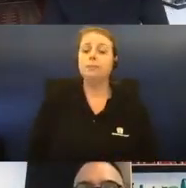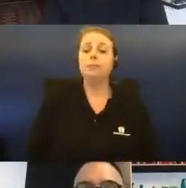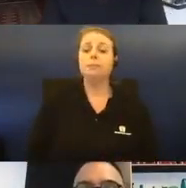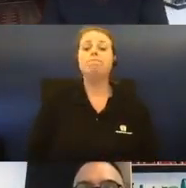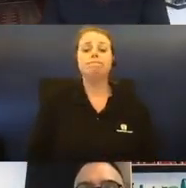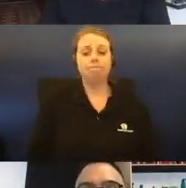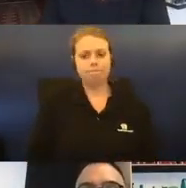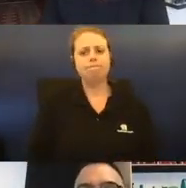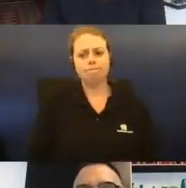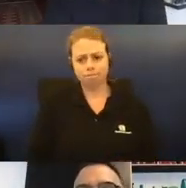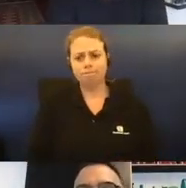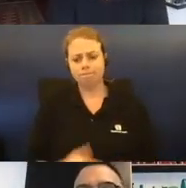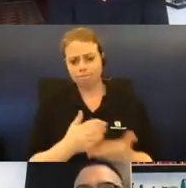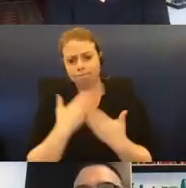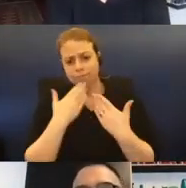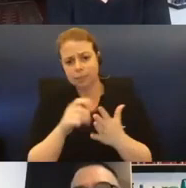Yes, for sure. Thank you, David.